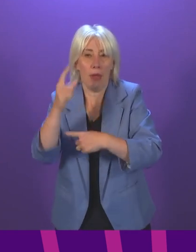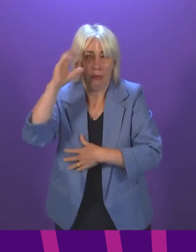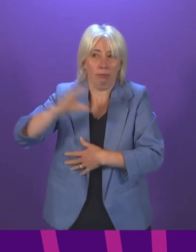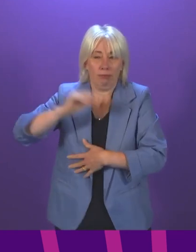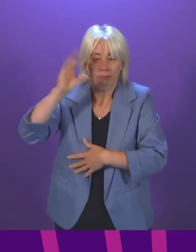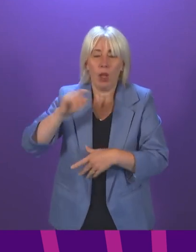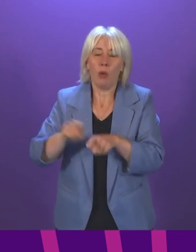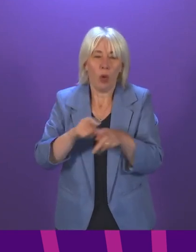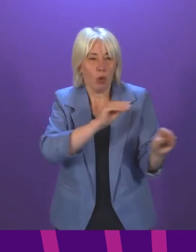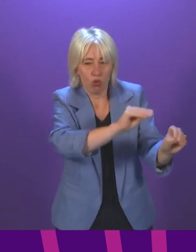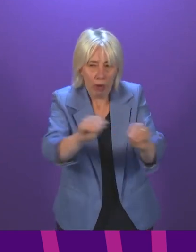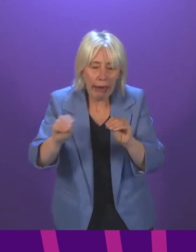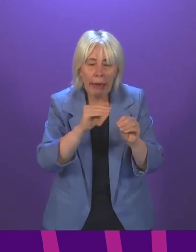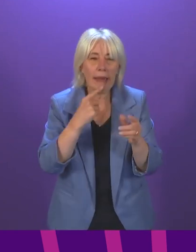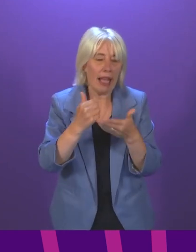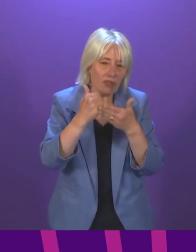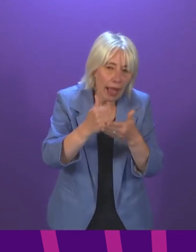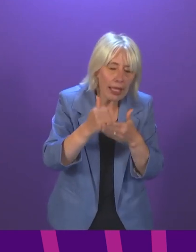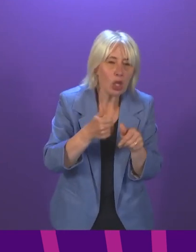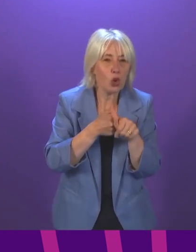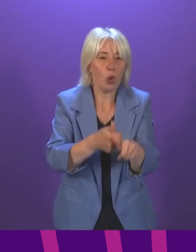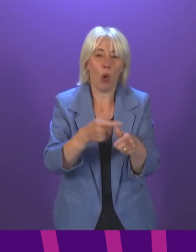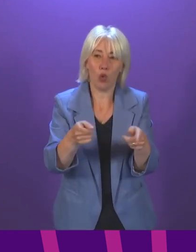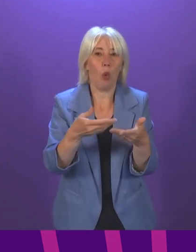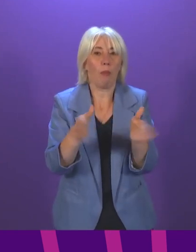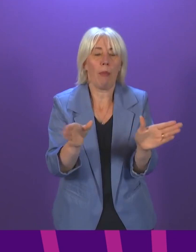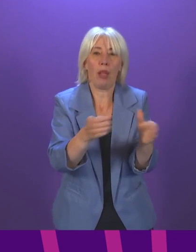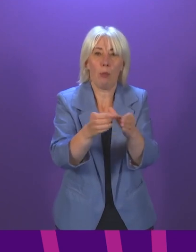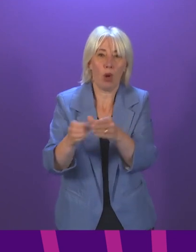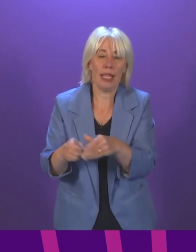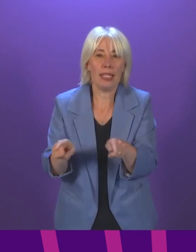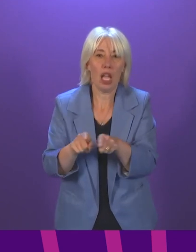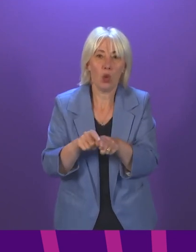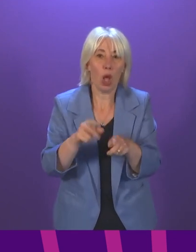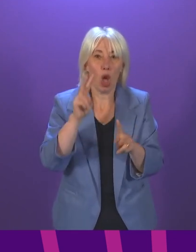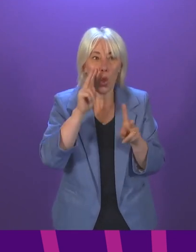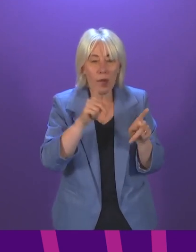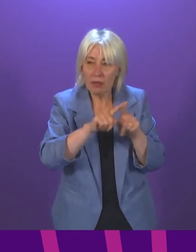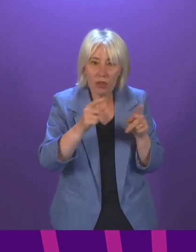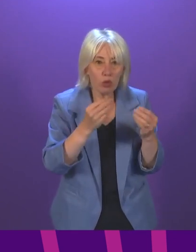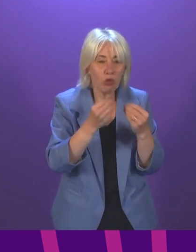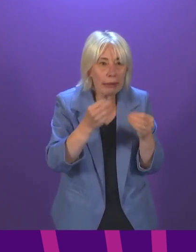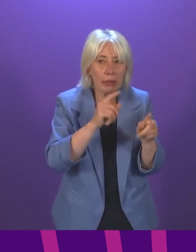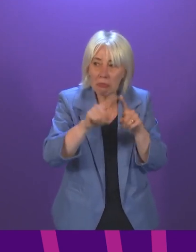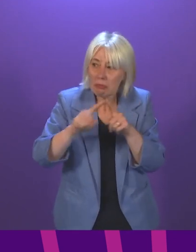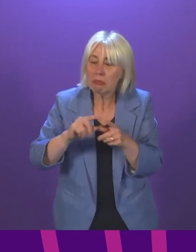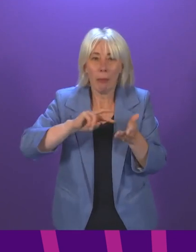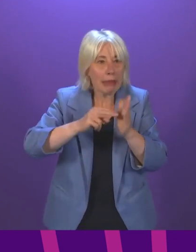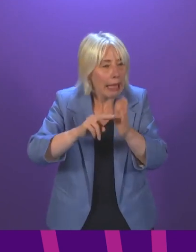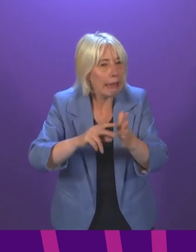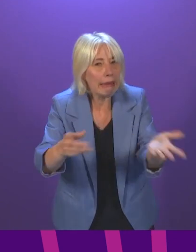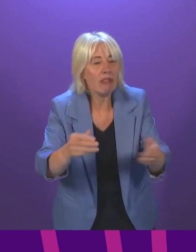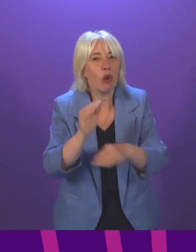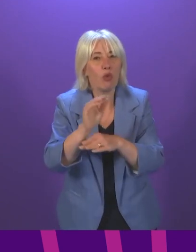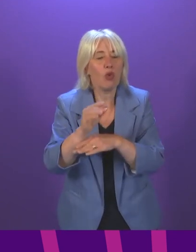regular training, advice and support to the public sector, encouraging regular exercising and cyber incident response planning. First